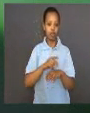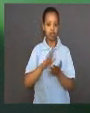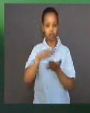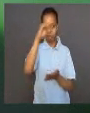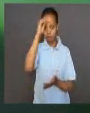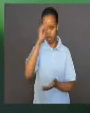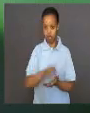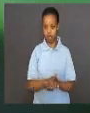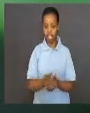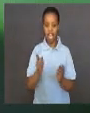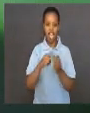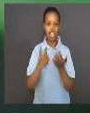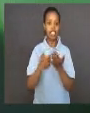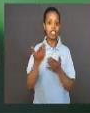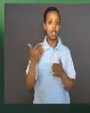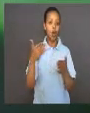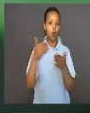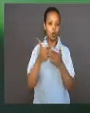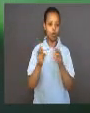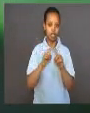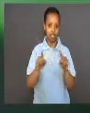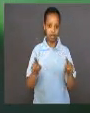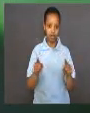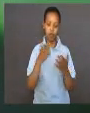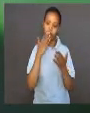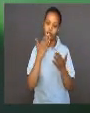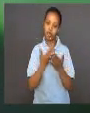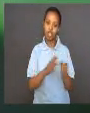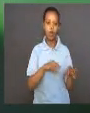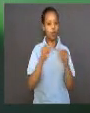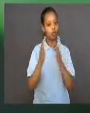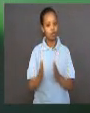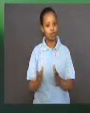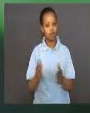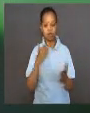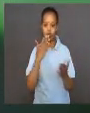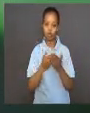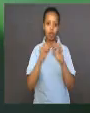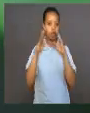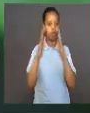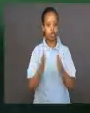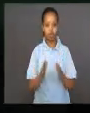Until next time, thank you, students. Thank you, teacher.